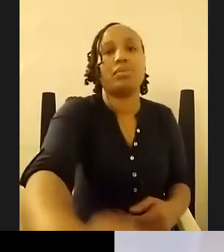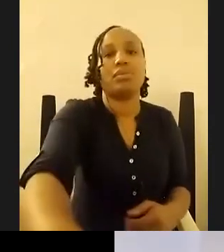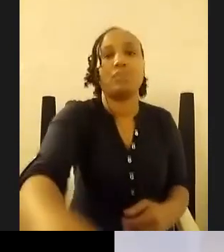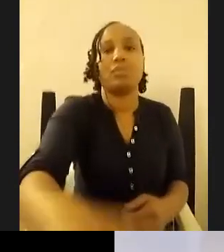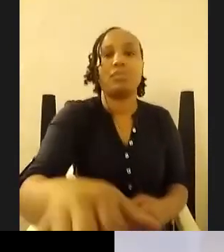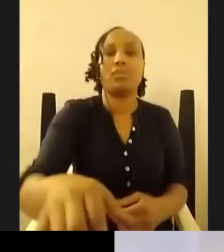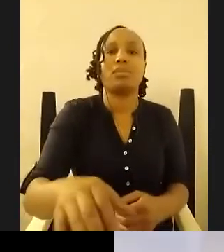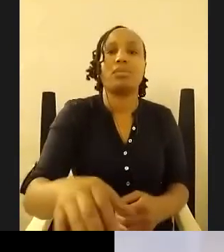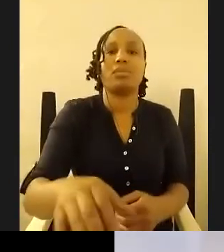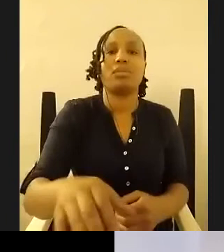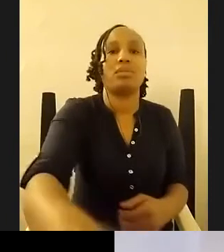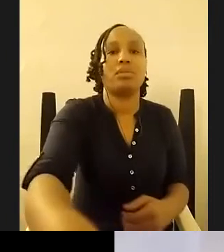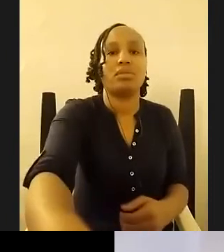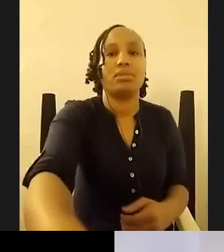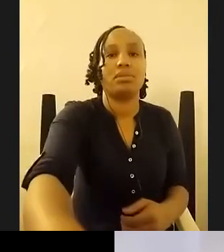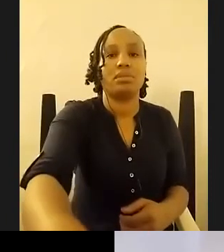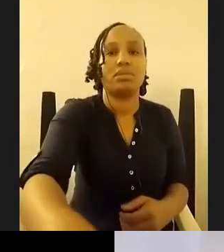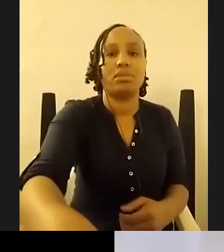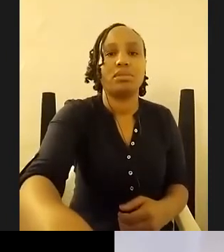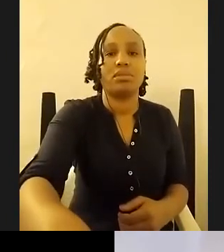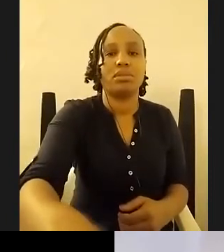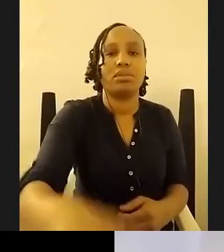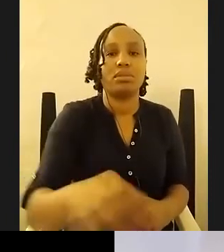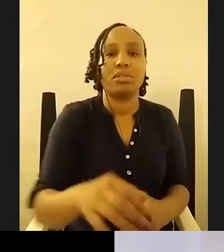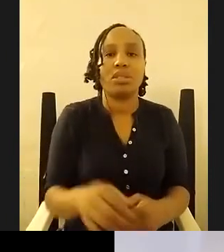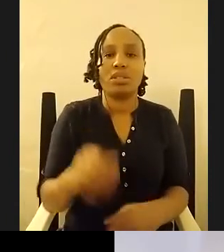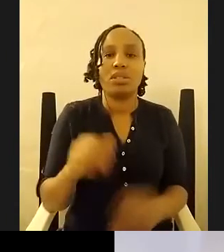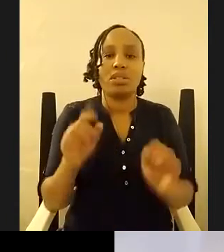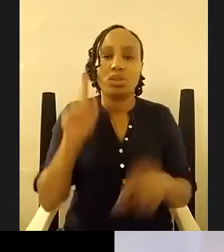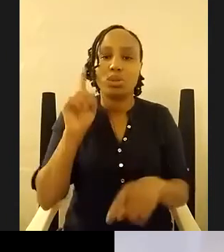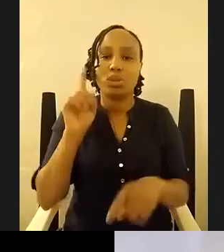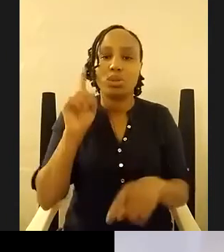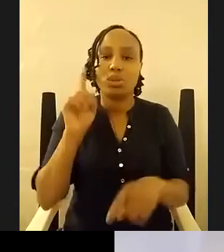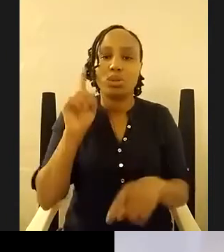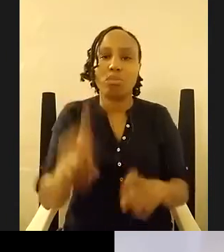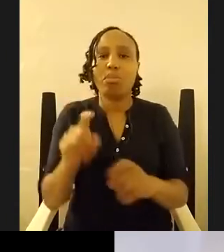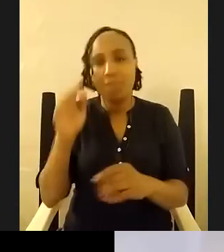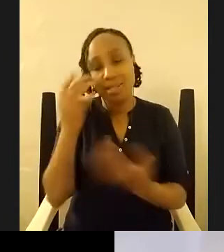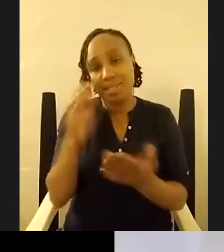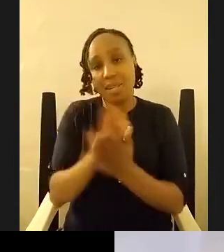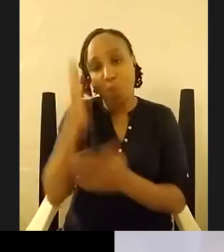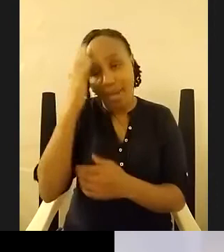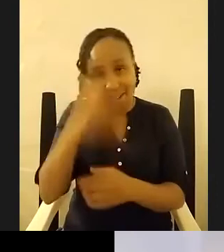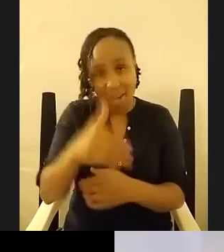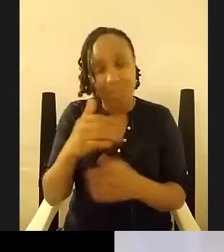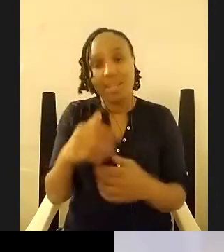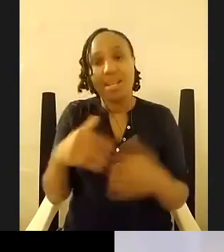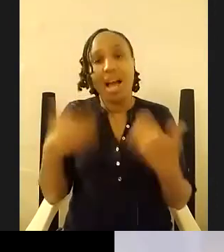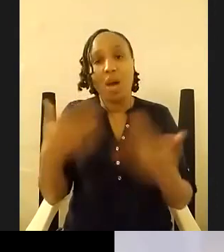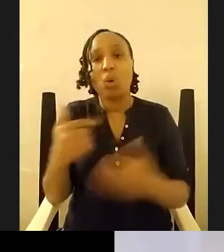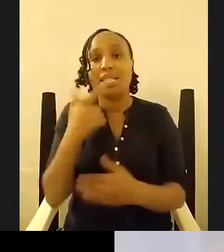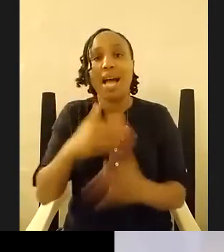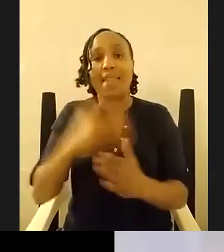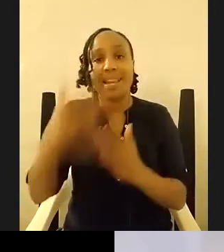you just have to keep your head down and like i always say at the end of the day it's the work that matters it will